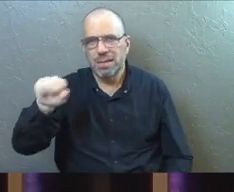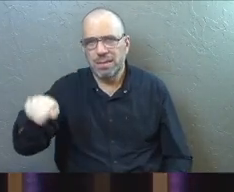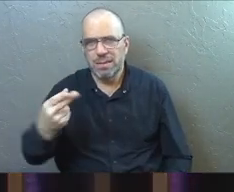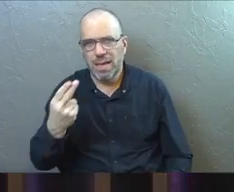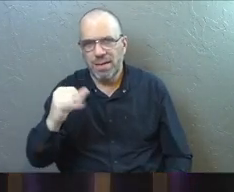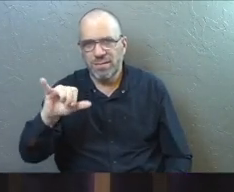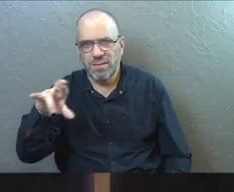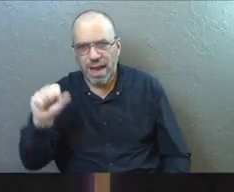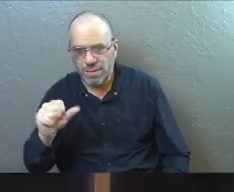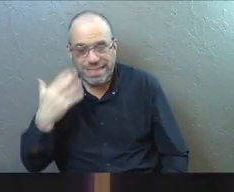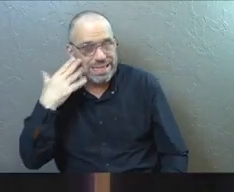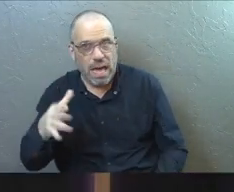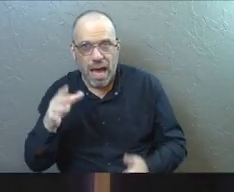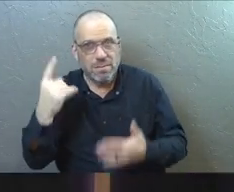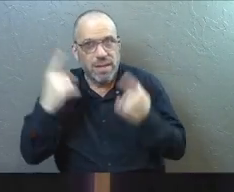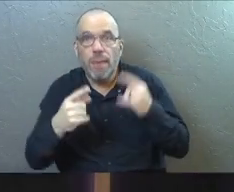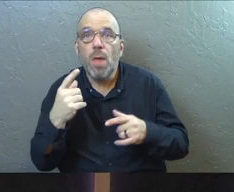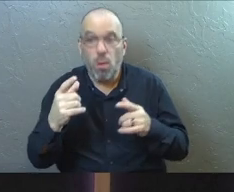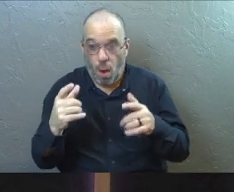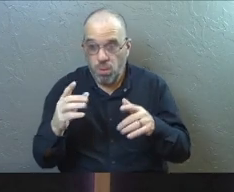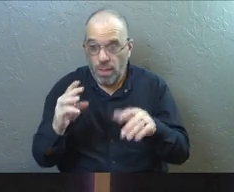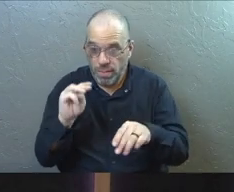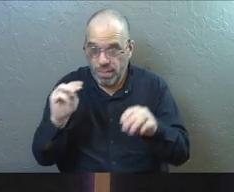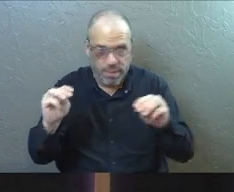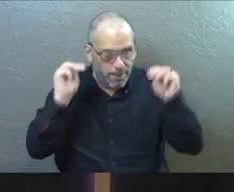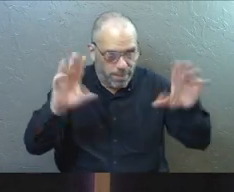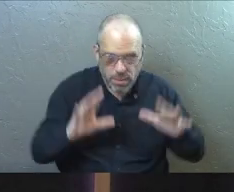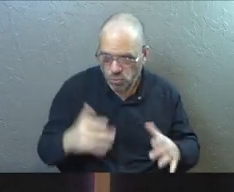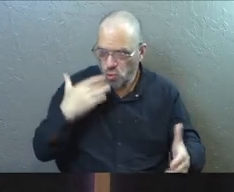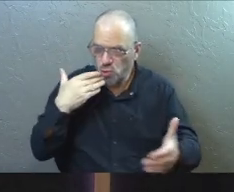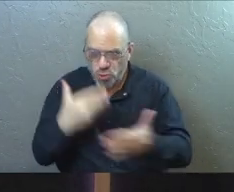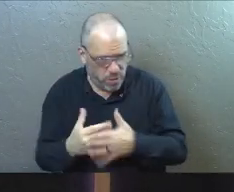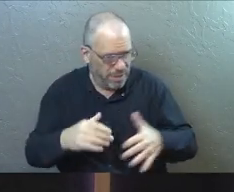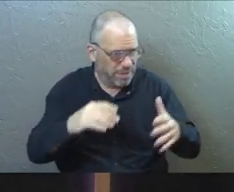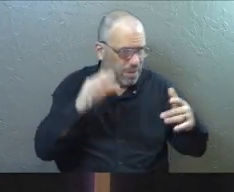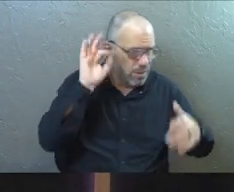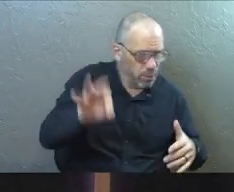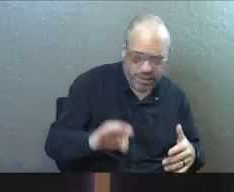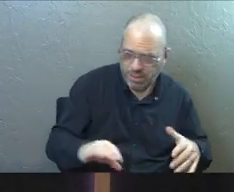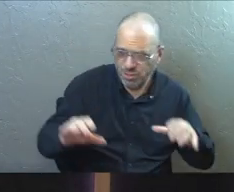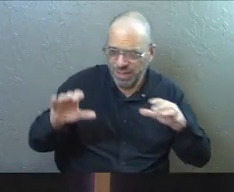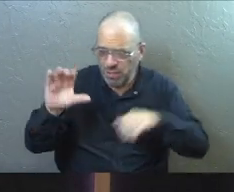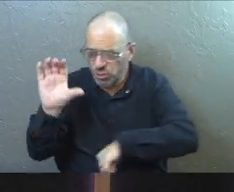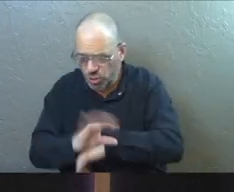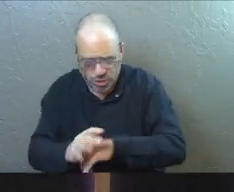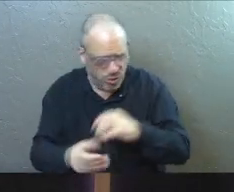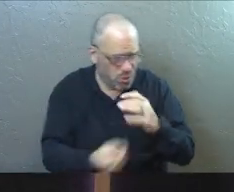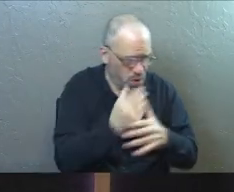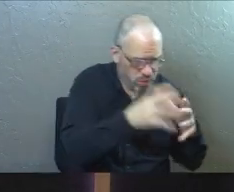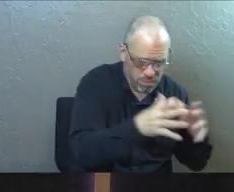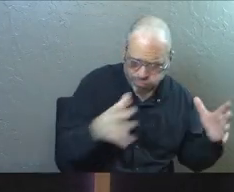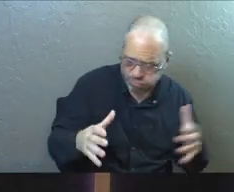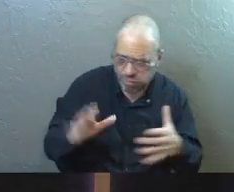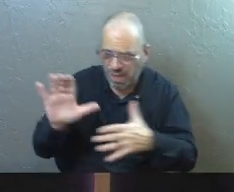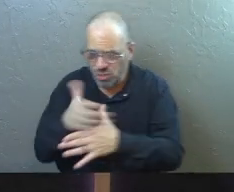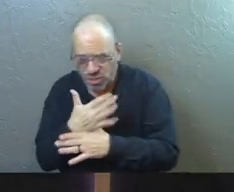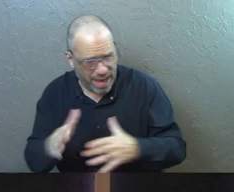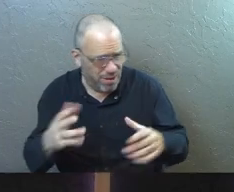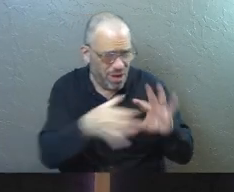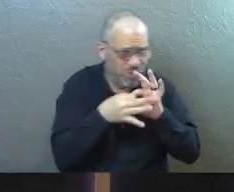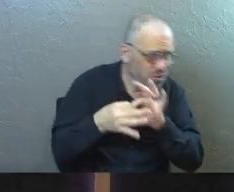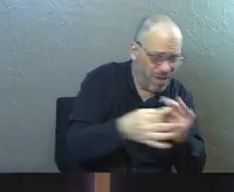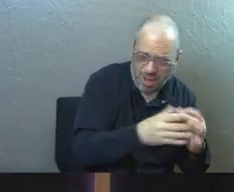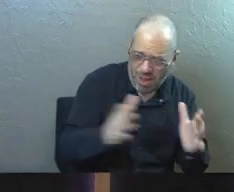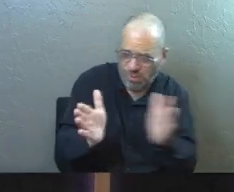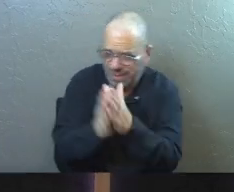moment that he was in. We celebrate the miracles. We celebrate the goodness and the preaching and the church growth. We celebrate the sharing and the